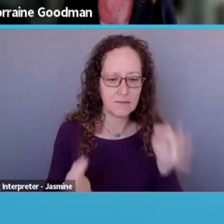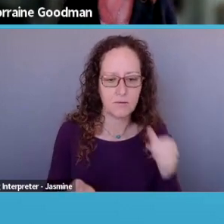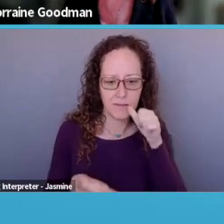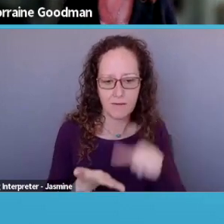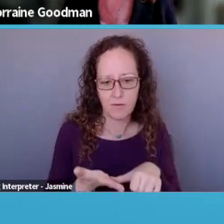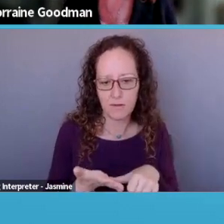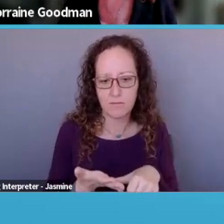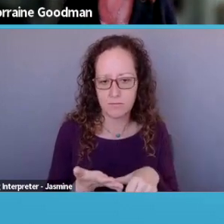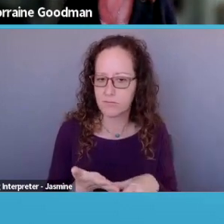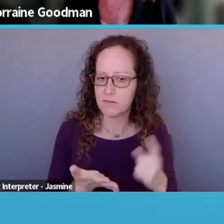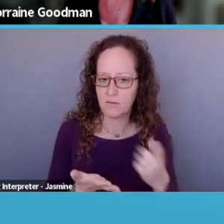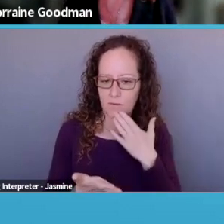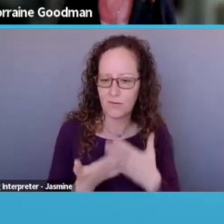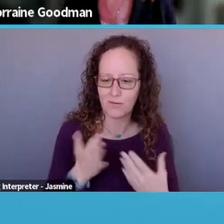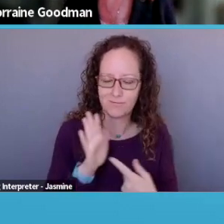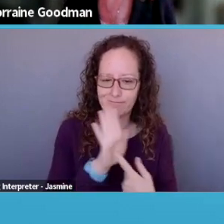Uh, it's always good to include that.